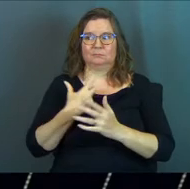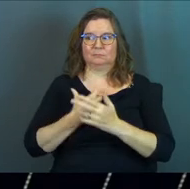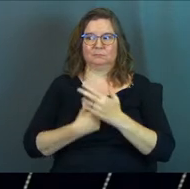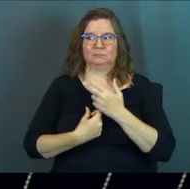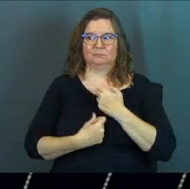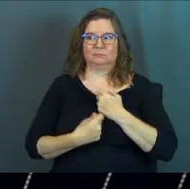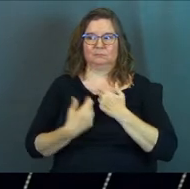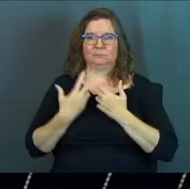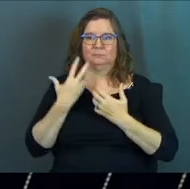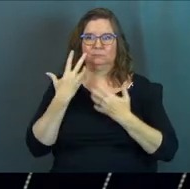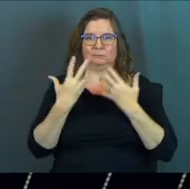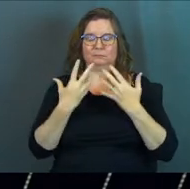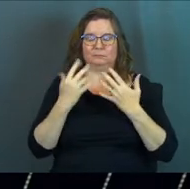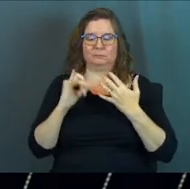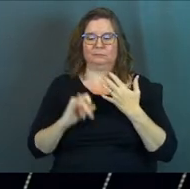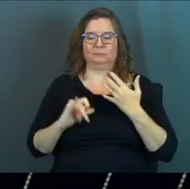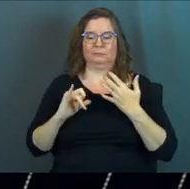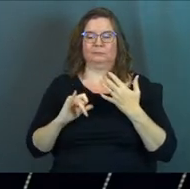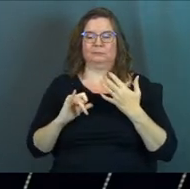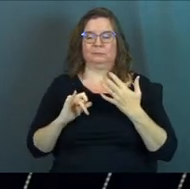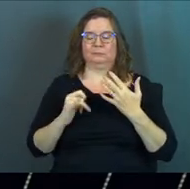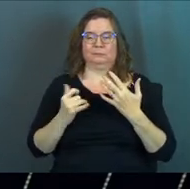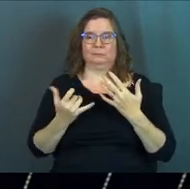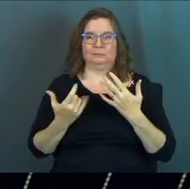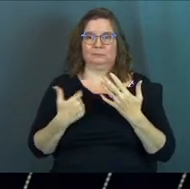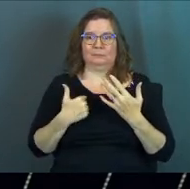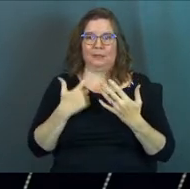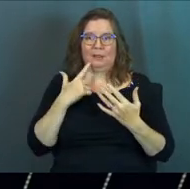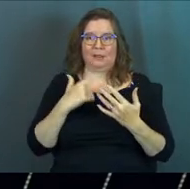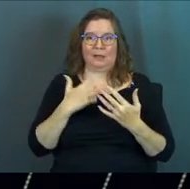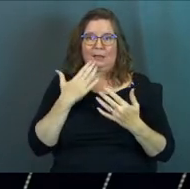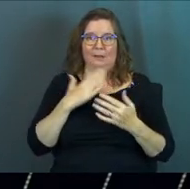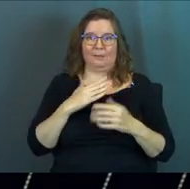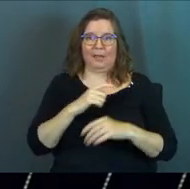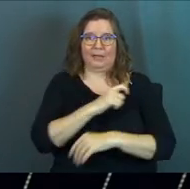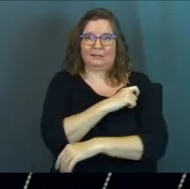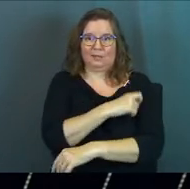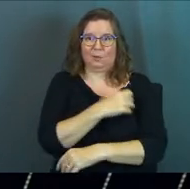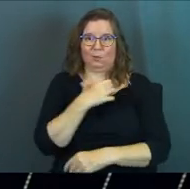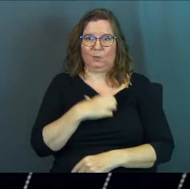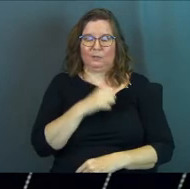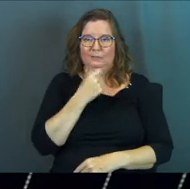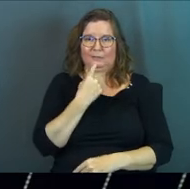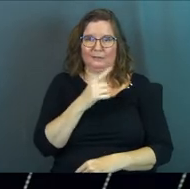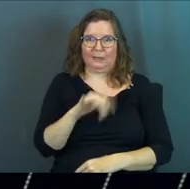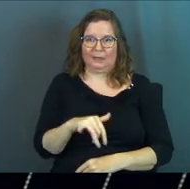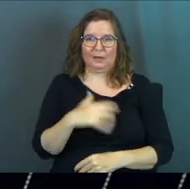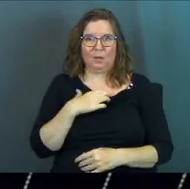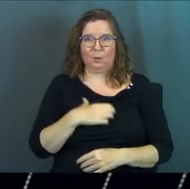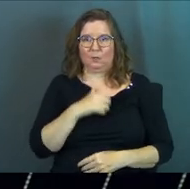we look back on and kind of like a bad tattoo and wish we hadn't said it, wish we hadn't done it.